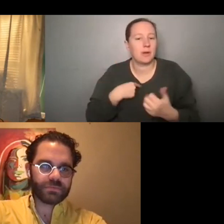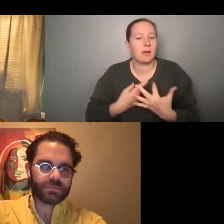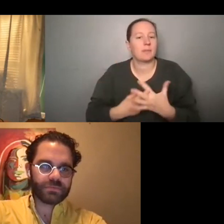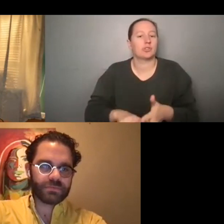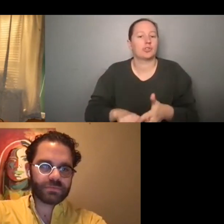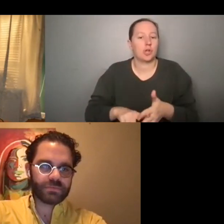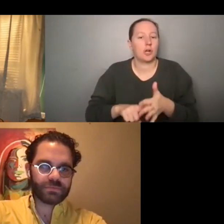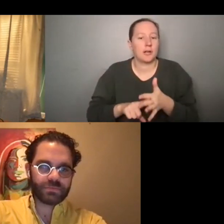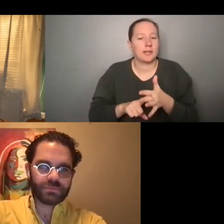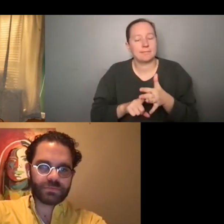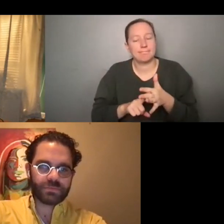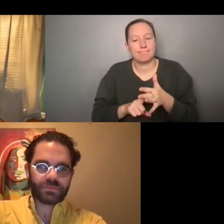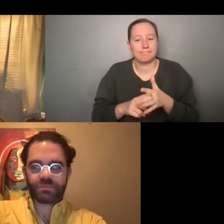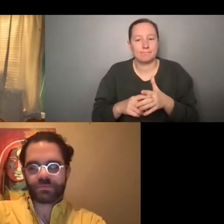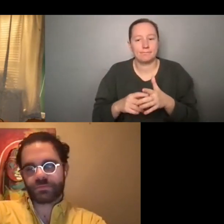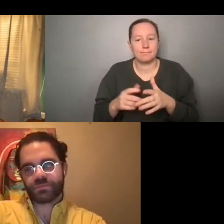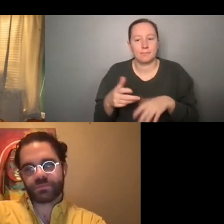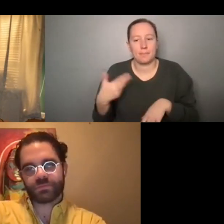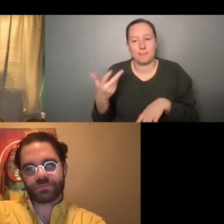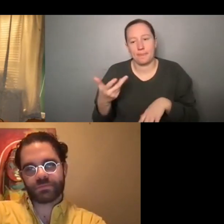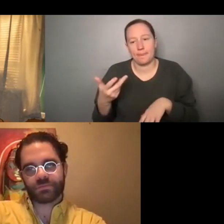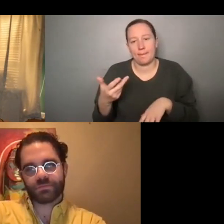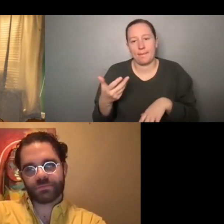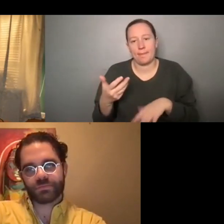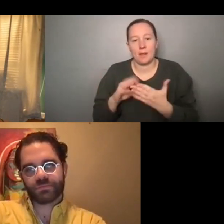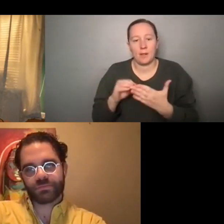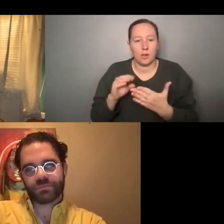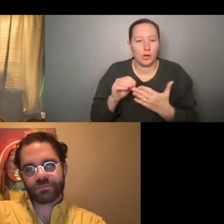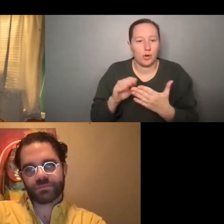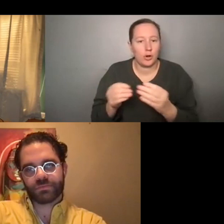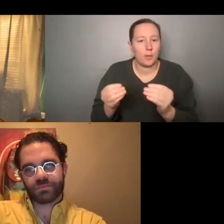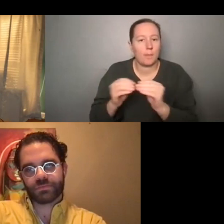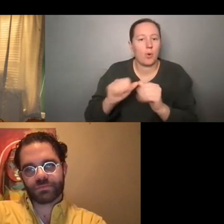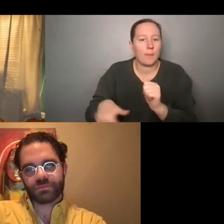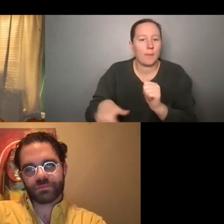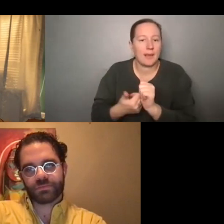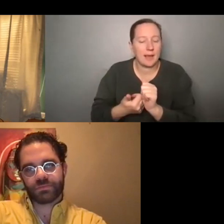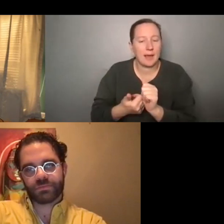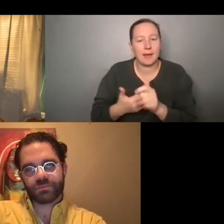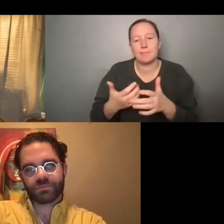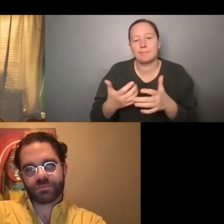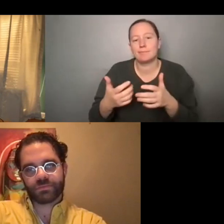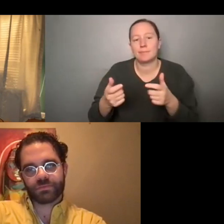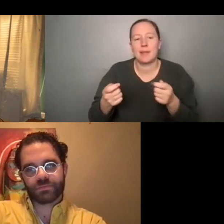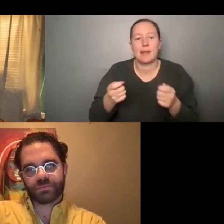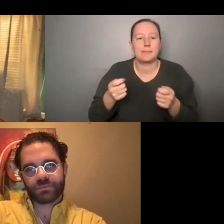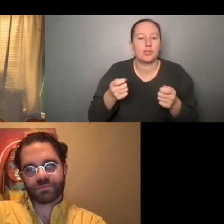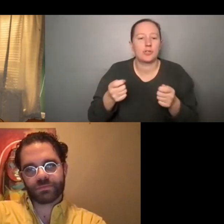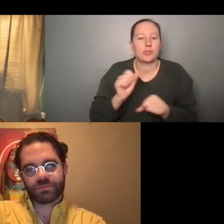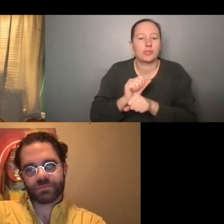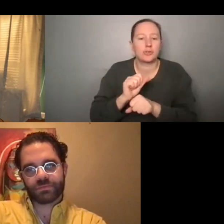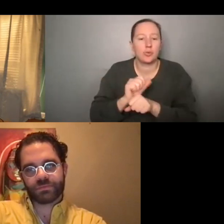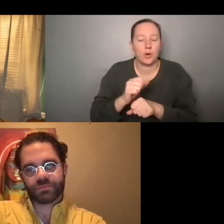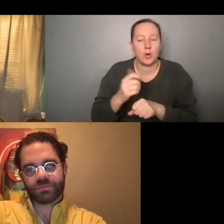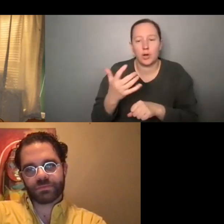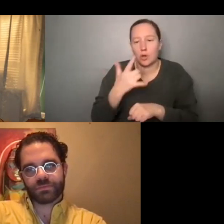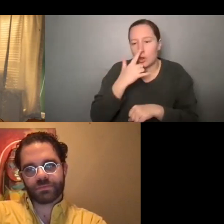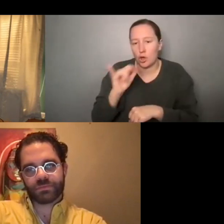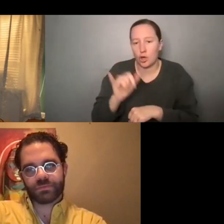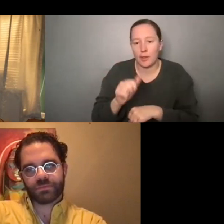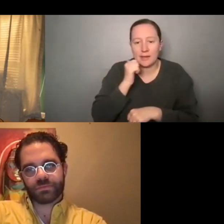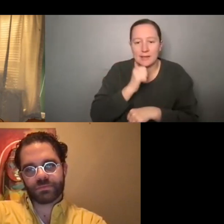get, uh, behind the scenes look at like the admin work that we do on a daily basis. And